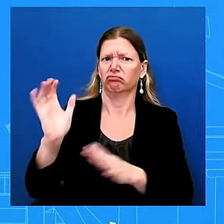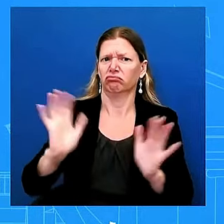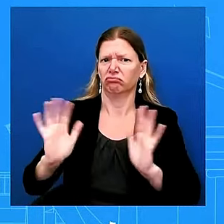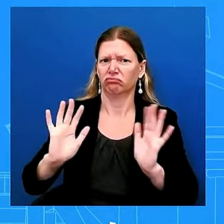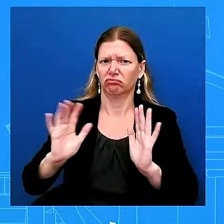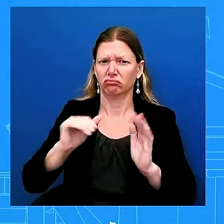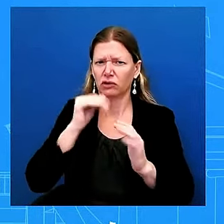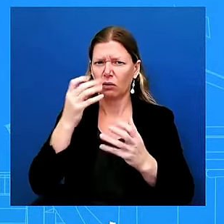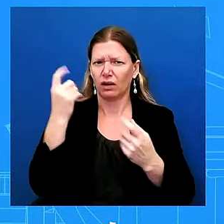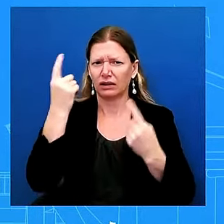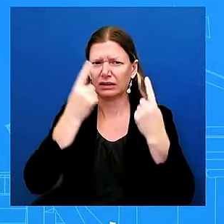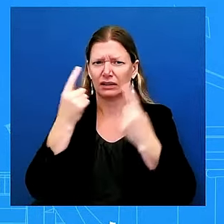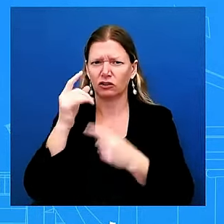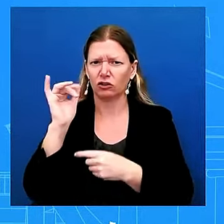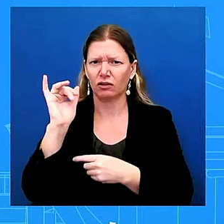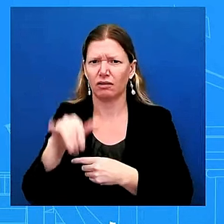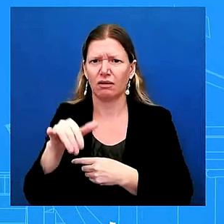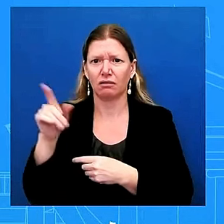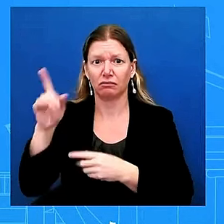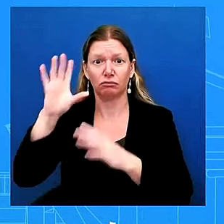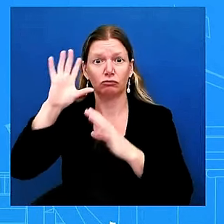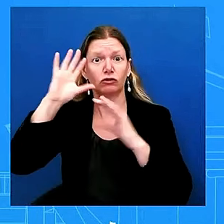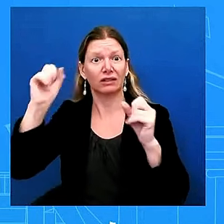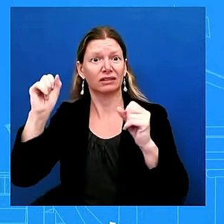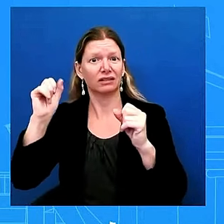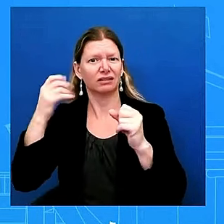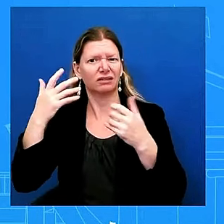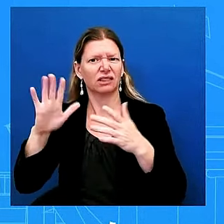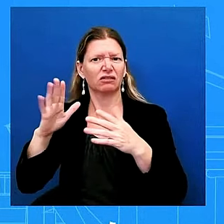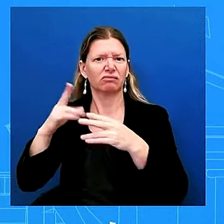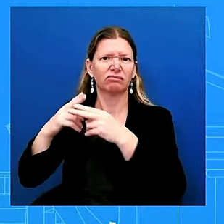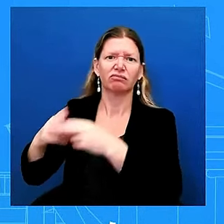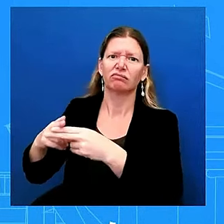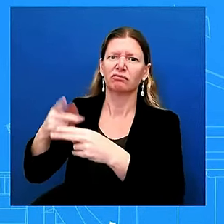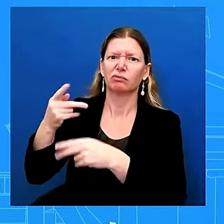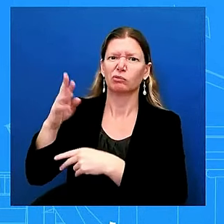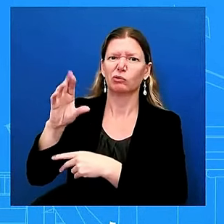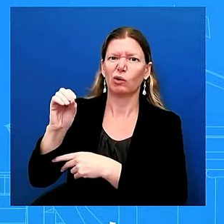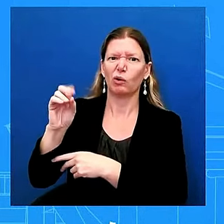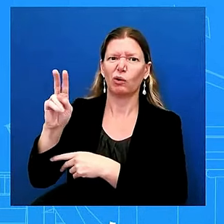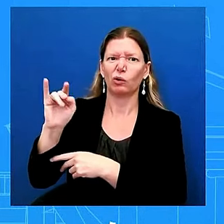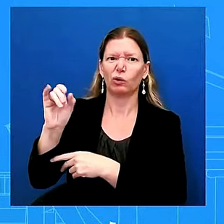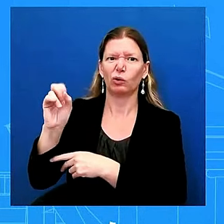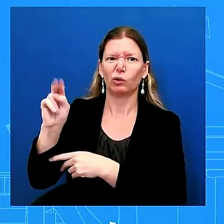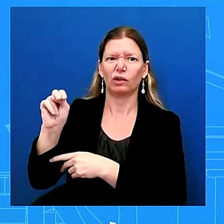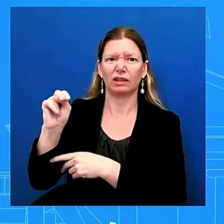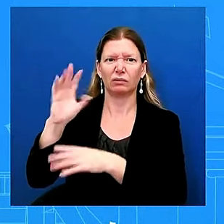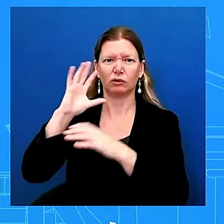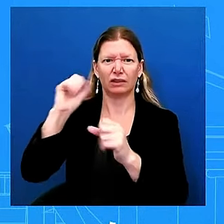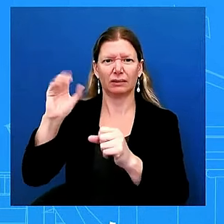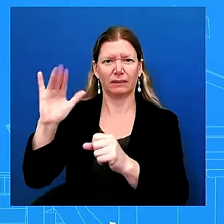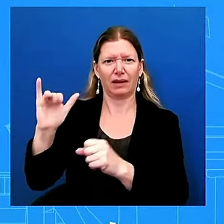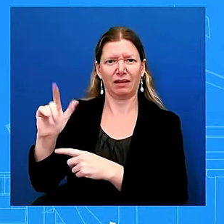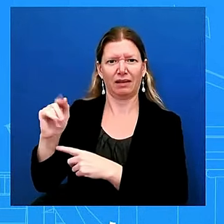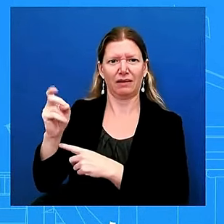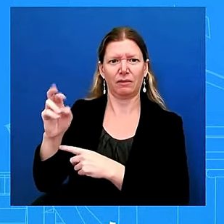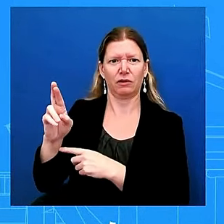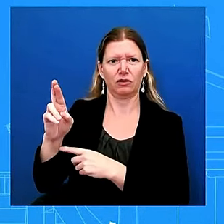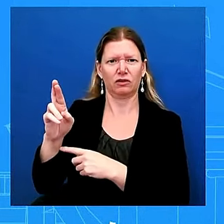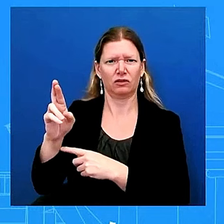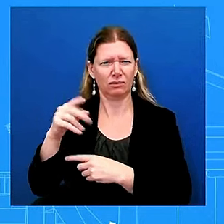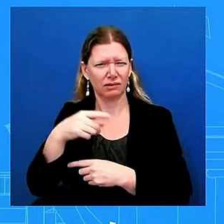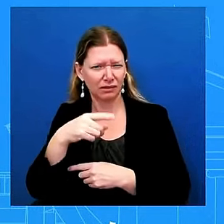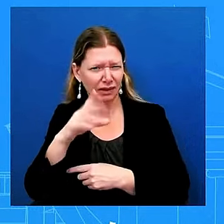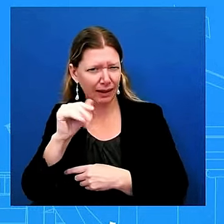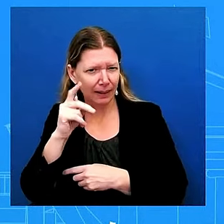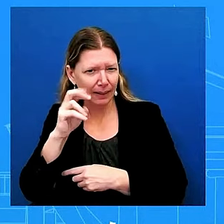pro-union president by labor by the labor unions because of how much he believes uh that uh the union